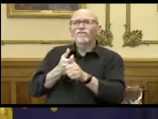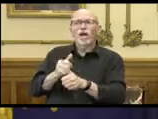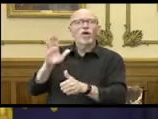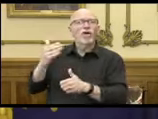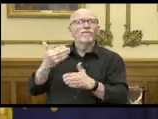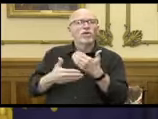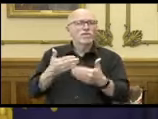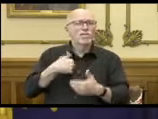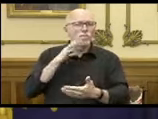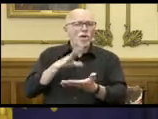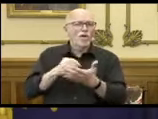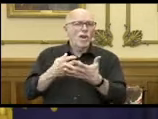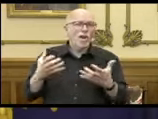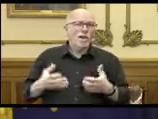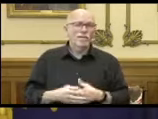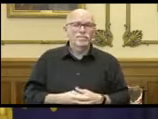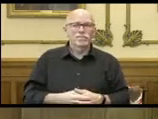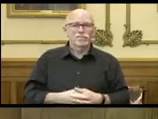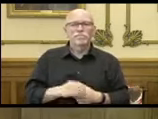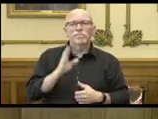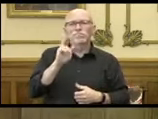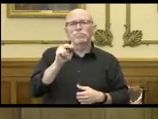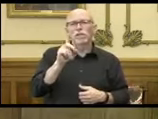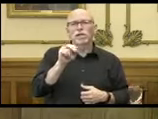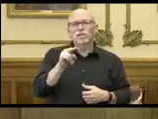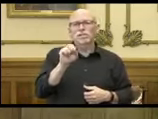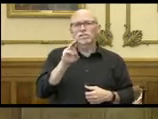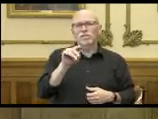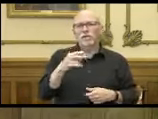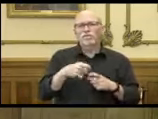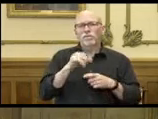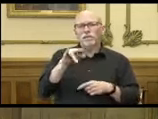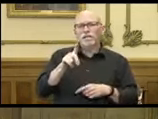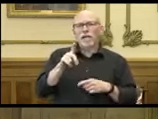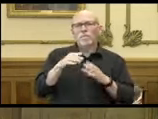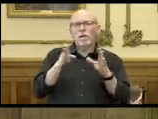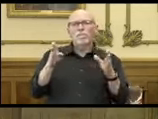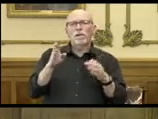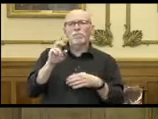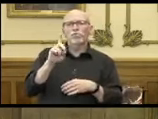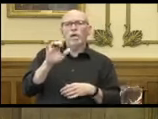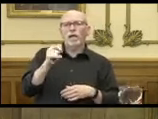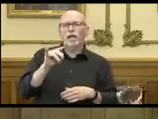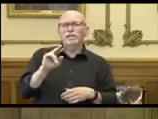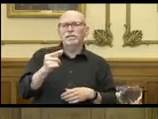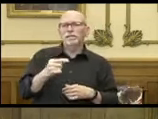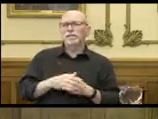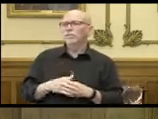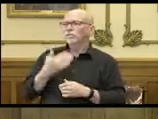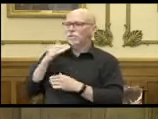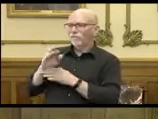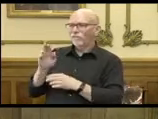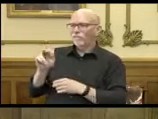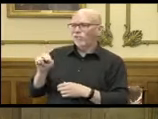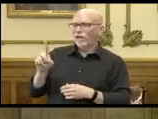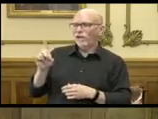footsteps. Brandon Smith, Indiana Public Broadcasting. Afternoon, Brandon.